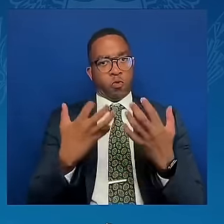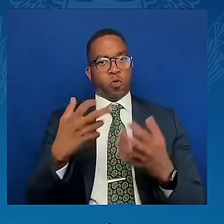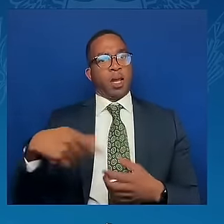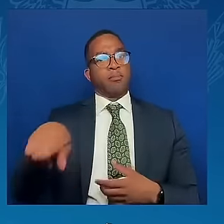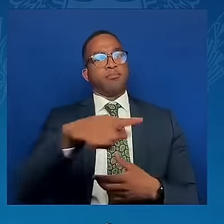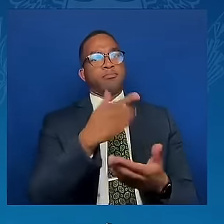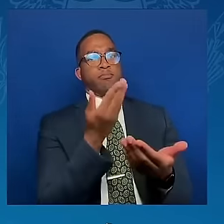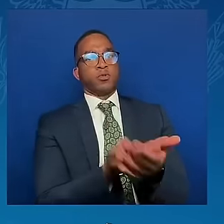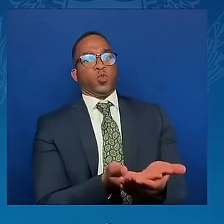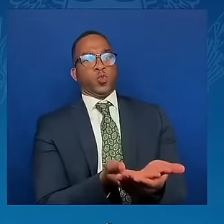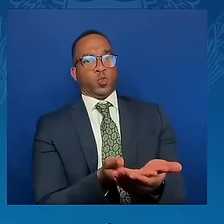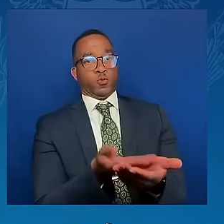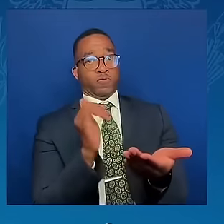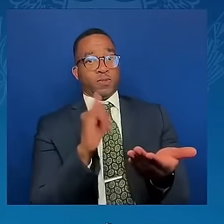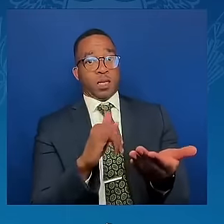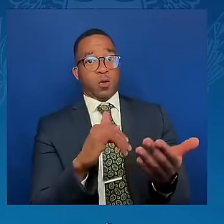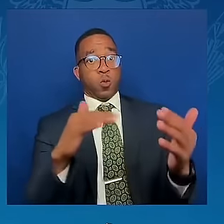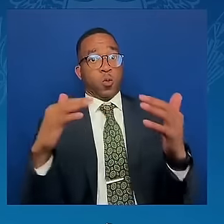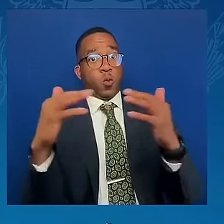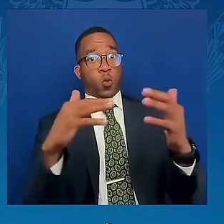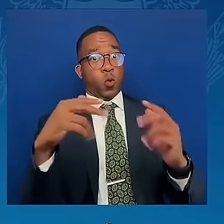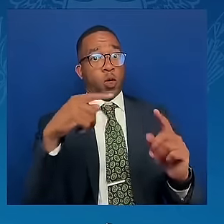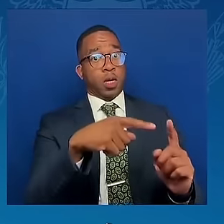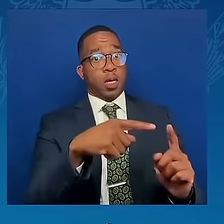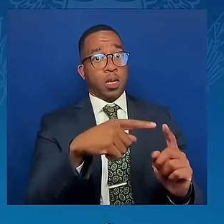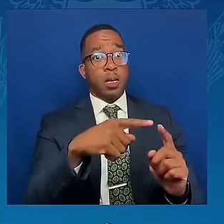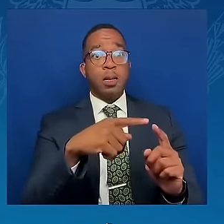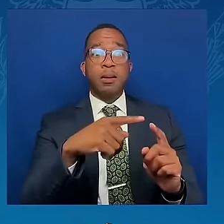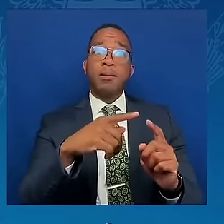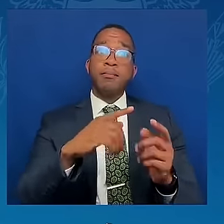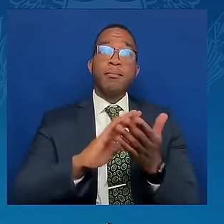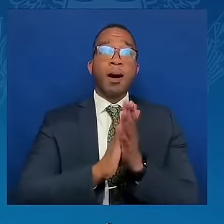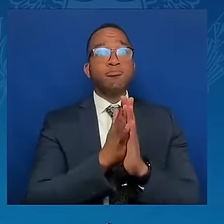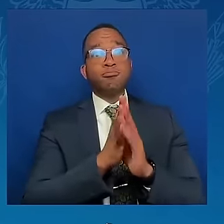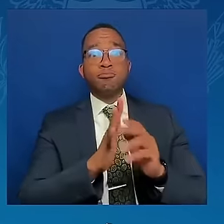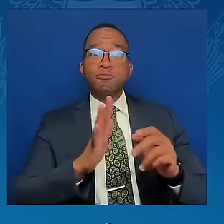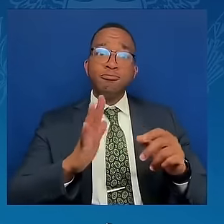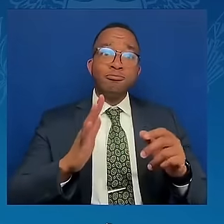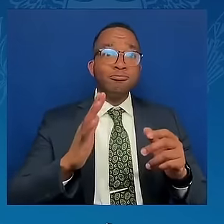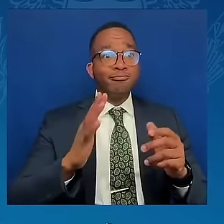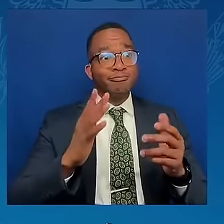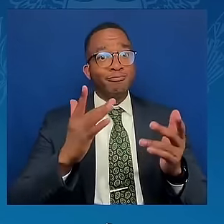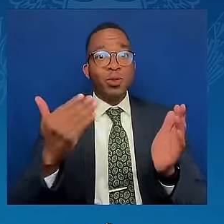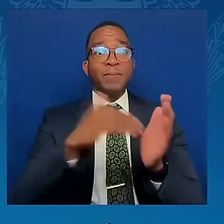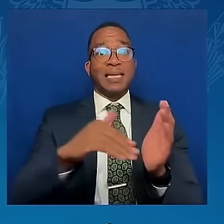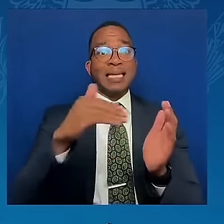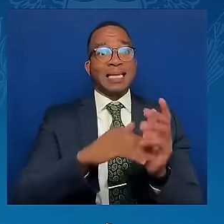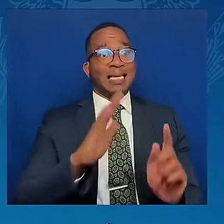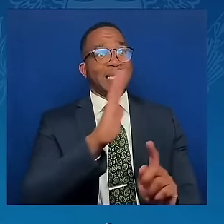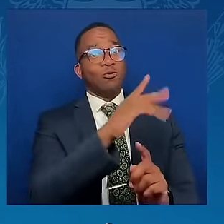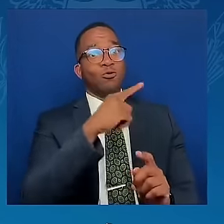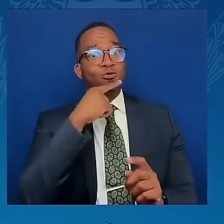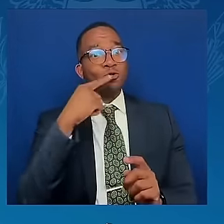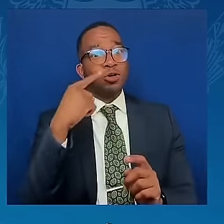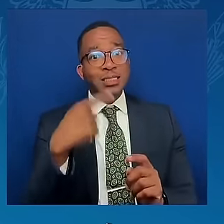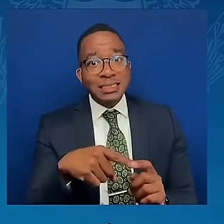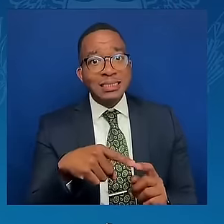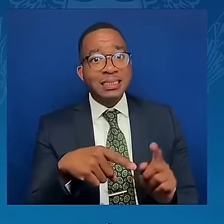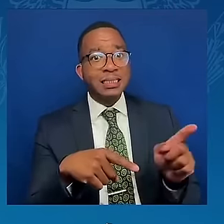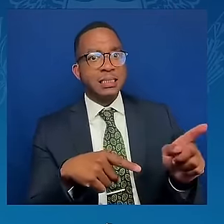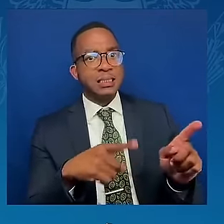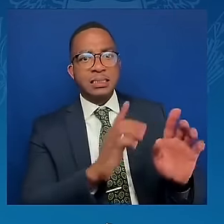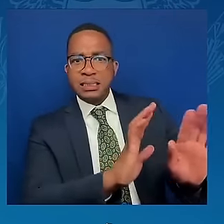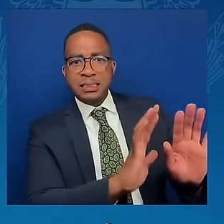war anymore. The war Russia, unfortunately, brought to us, to Ukraine, to our homes, to Ukrainian cities,